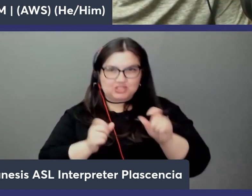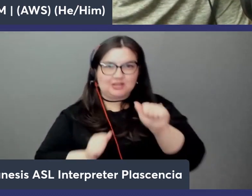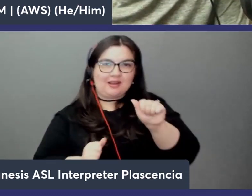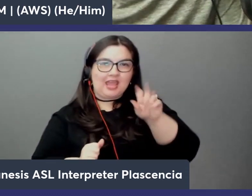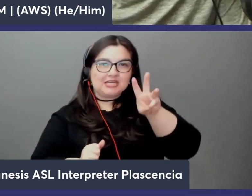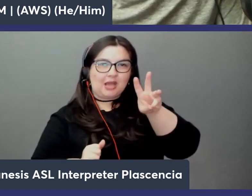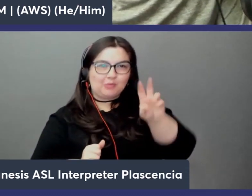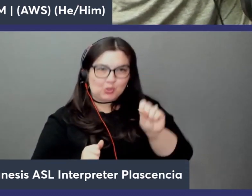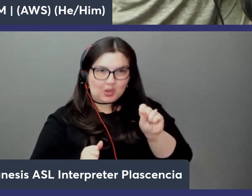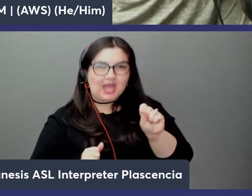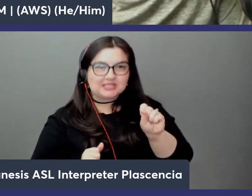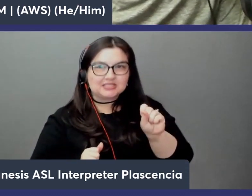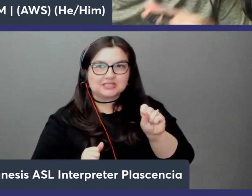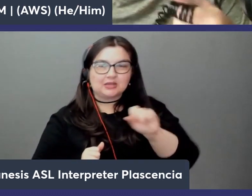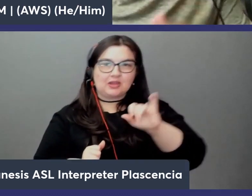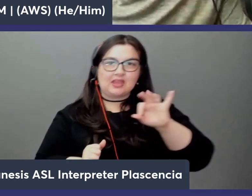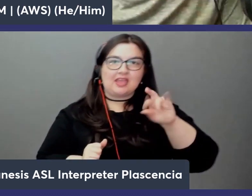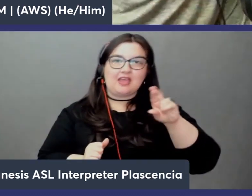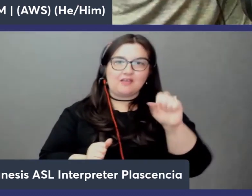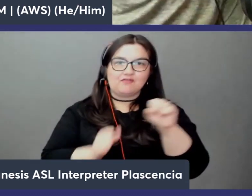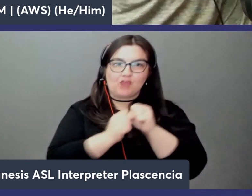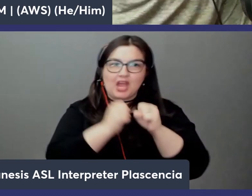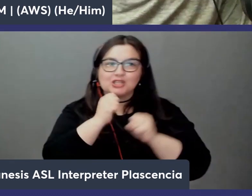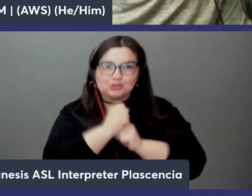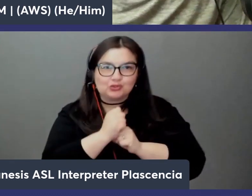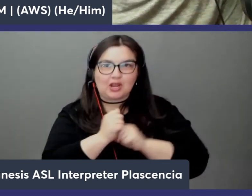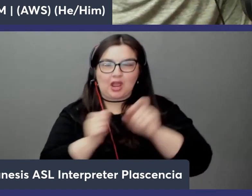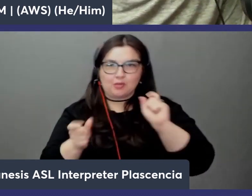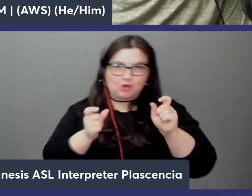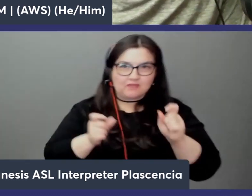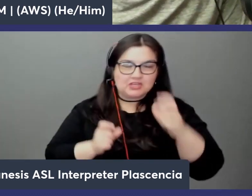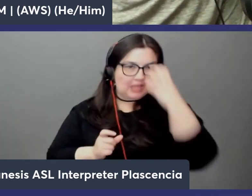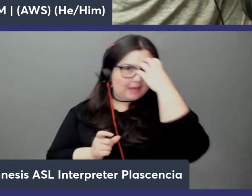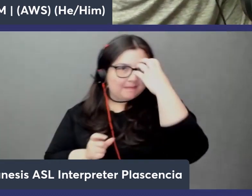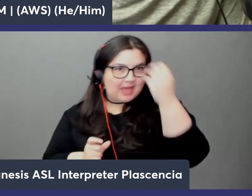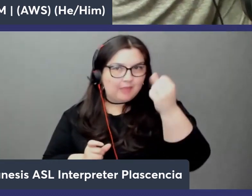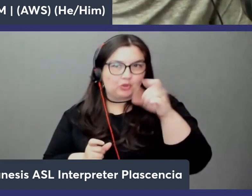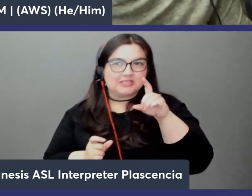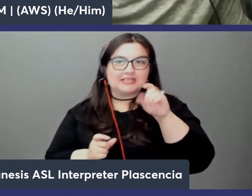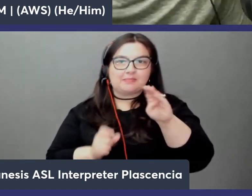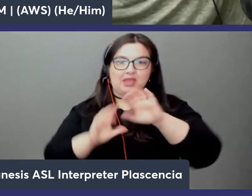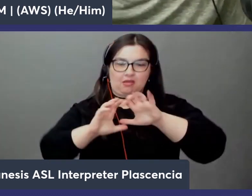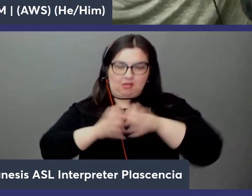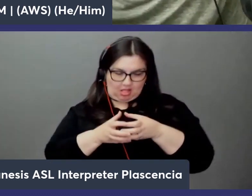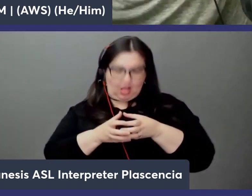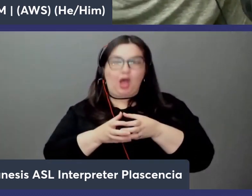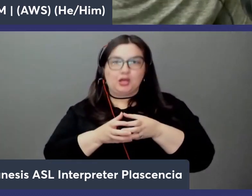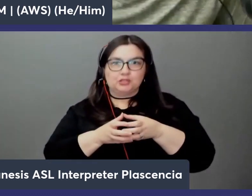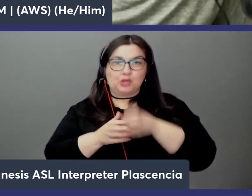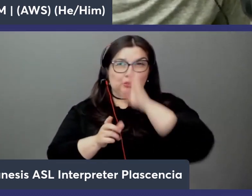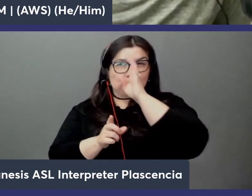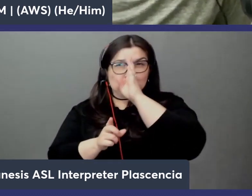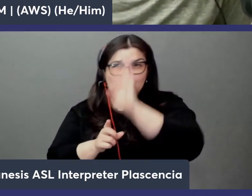uh infrastructure right like provision a memory db cluster for example directly from things like the cube